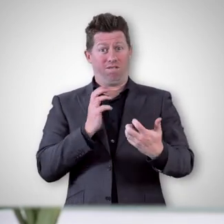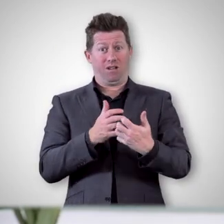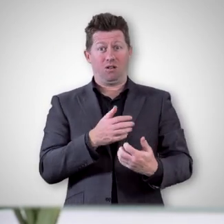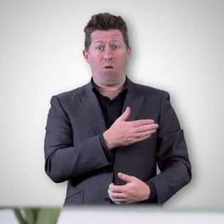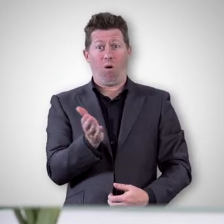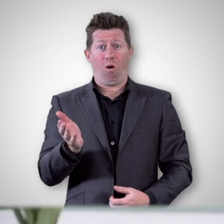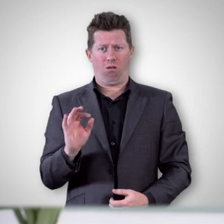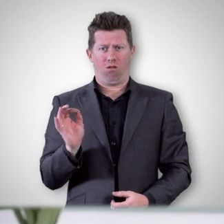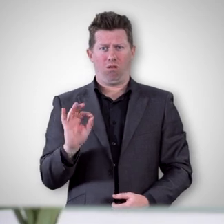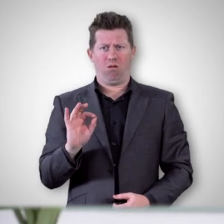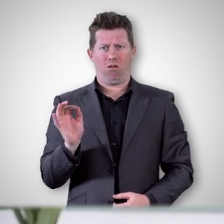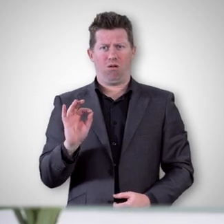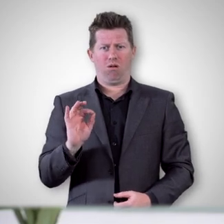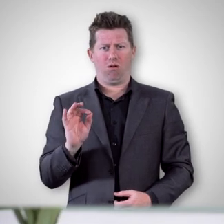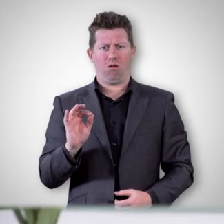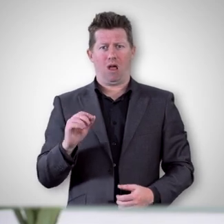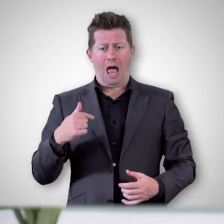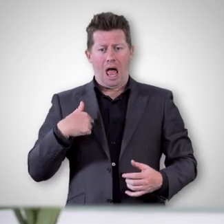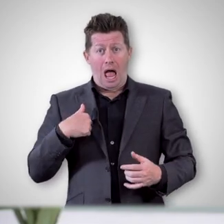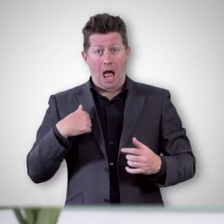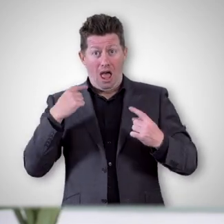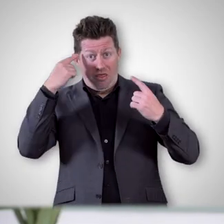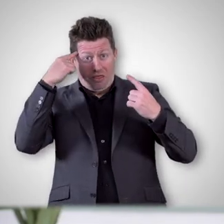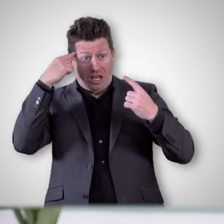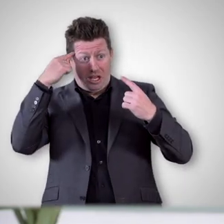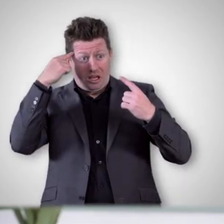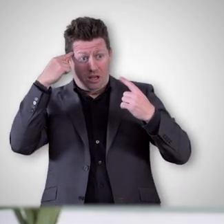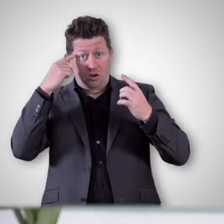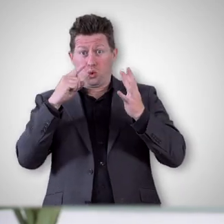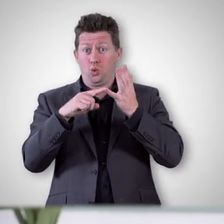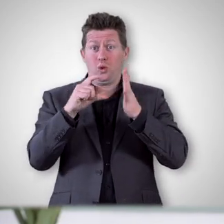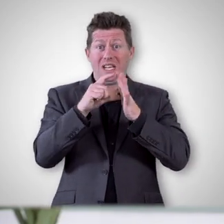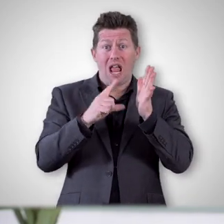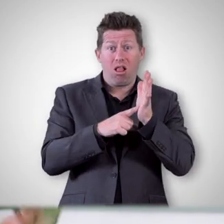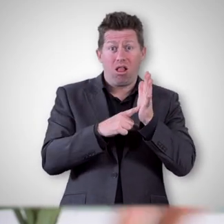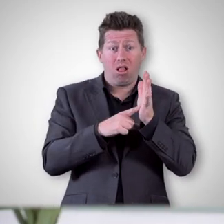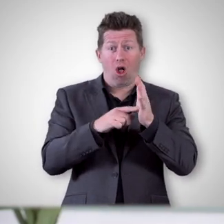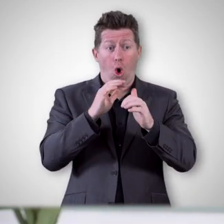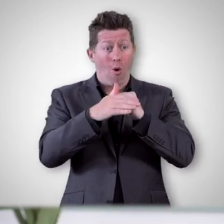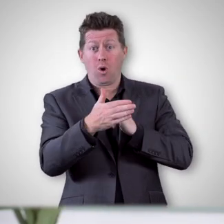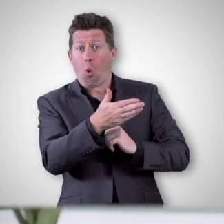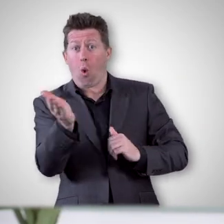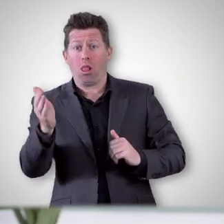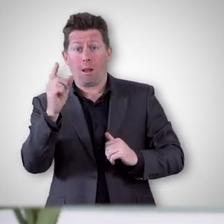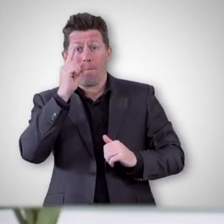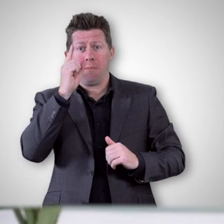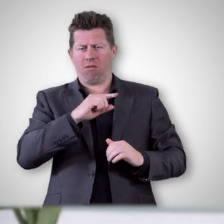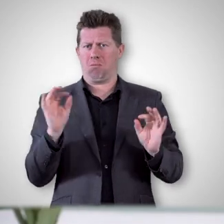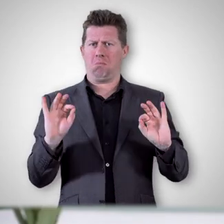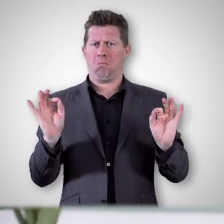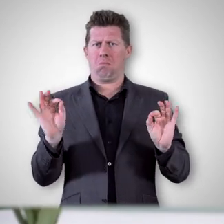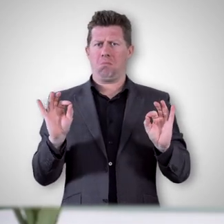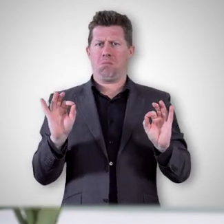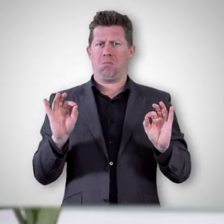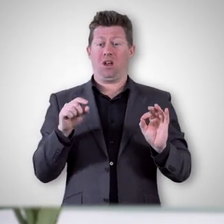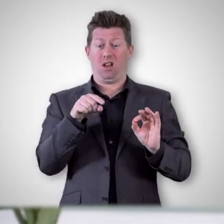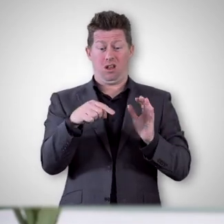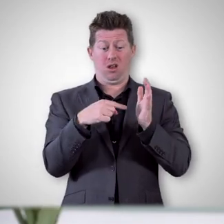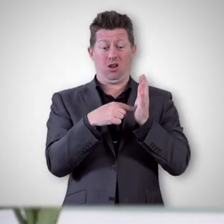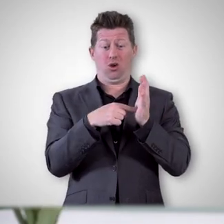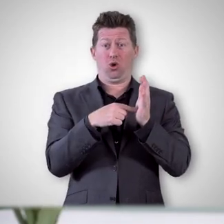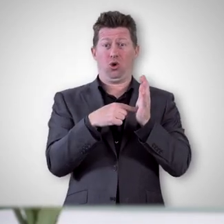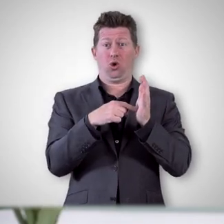that is just not going to work. Why? Because I did not universally design that for everyone. And in fact,